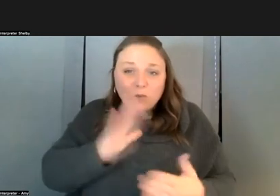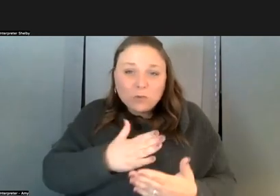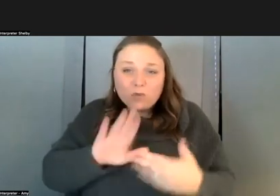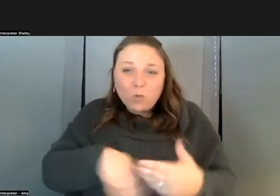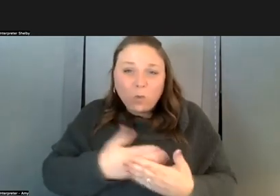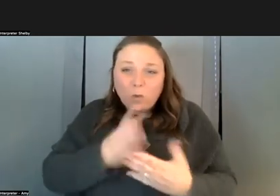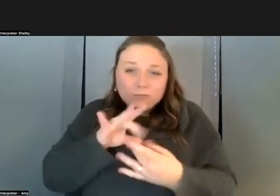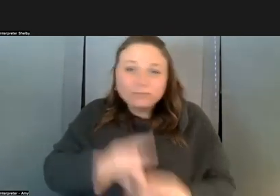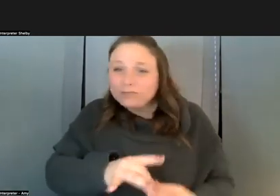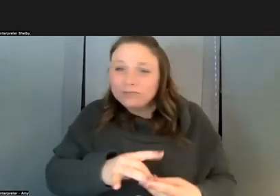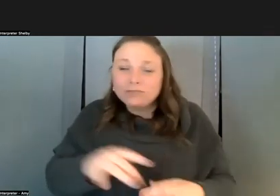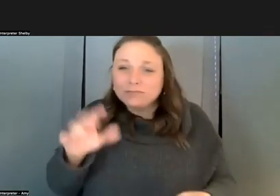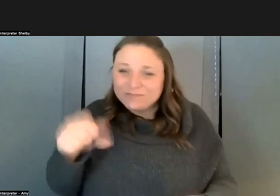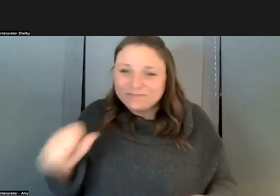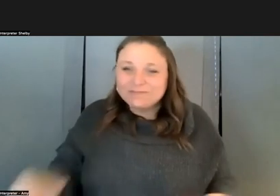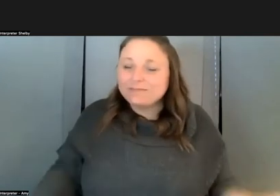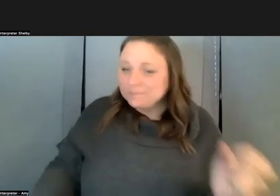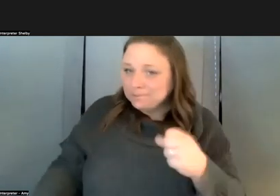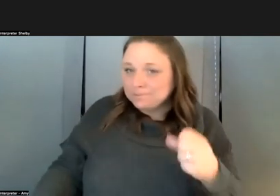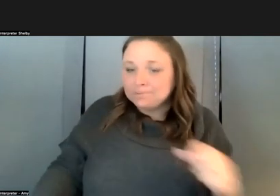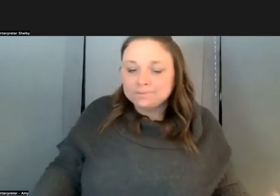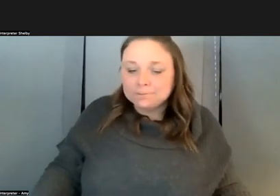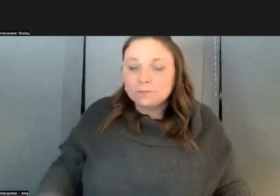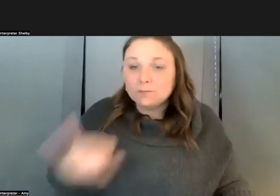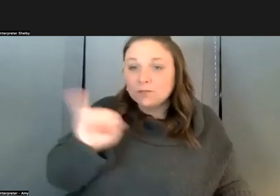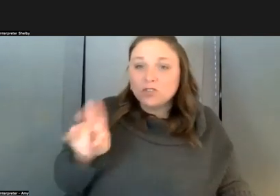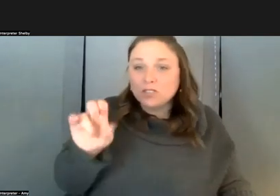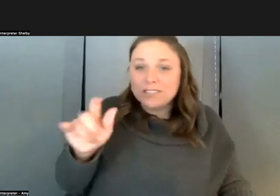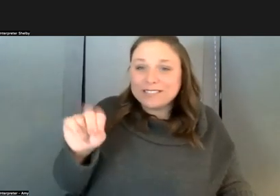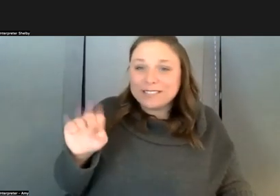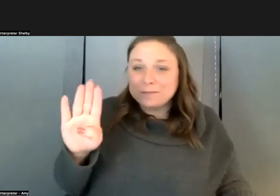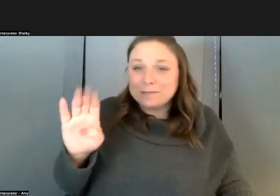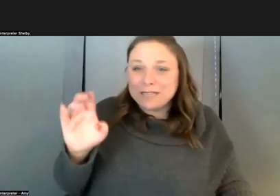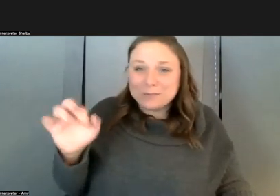oh yeah justin bieber that's what they brought justin bieber